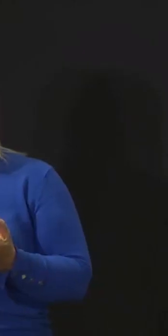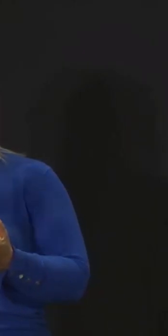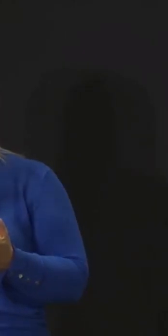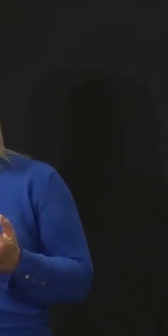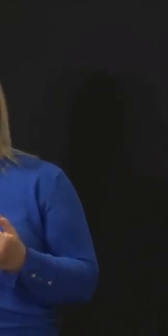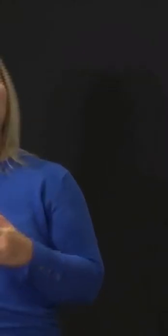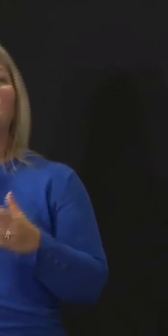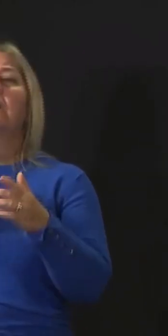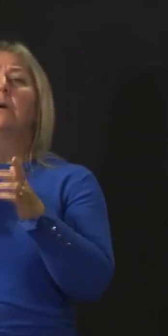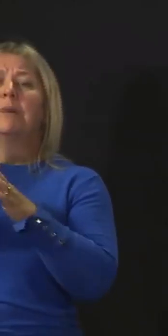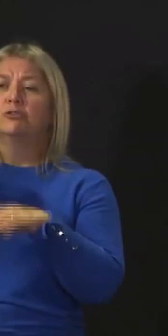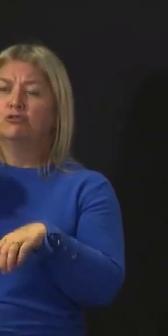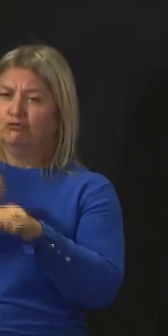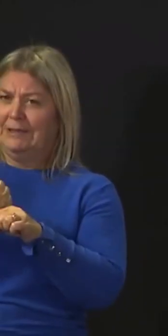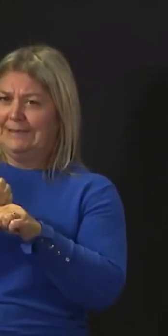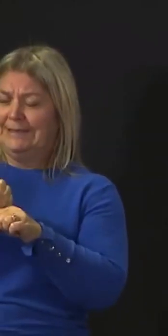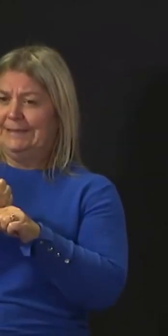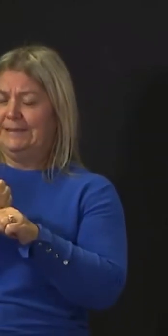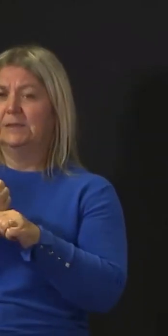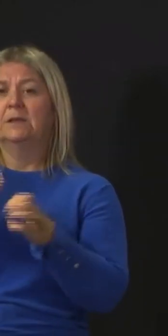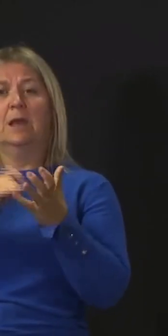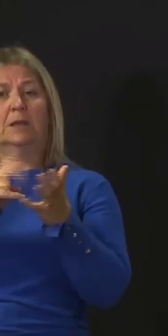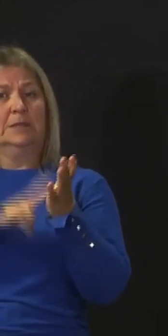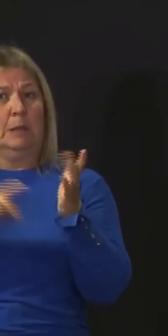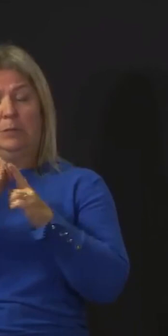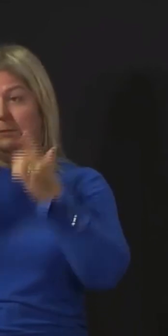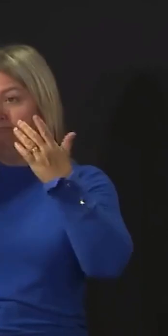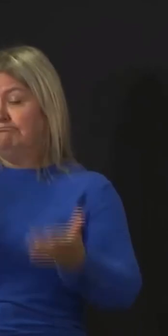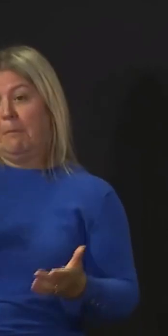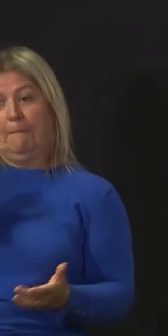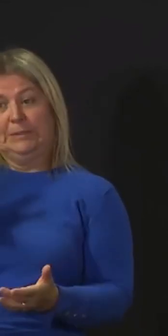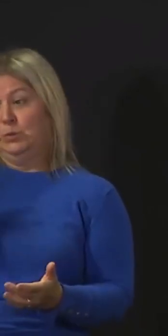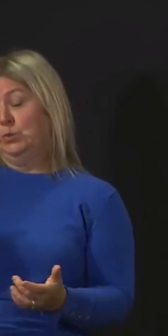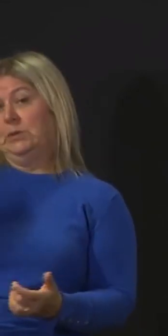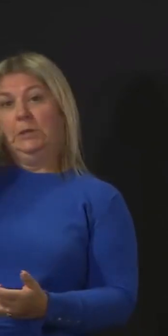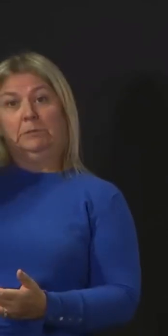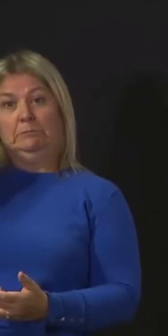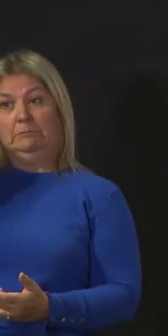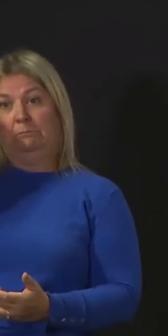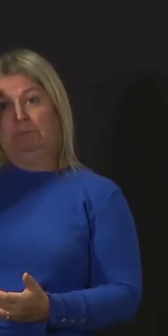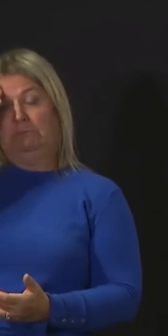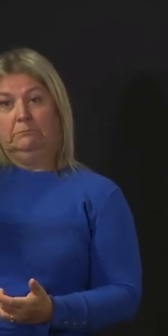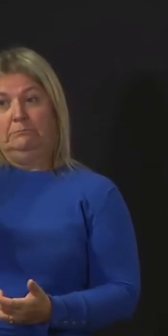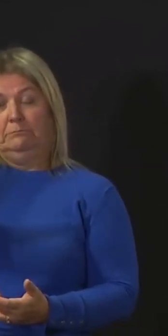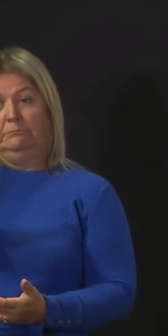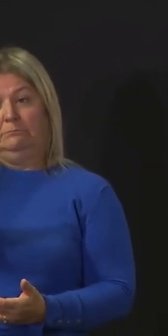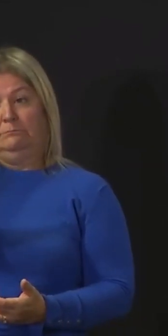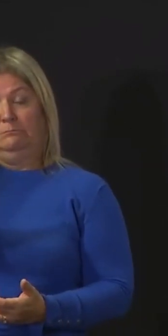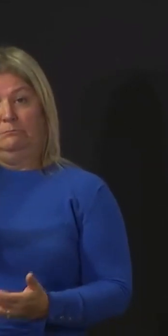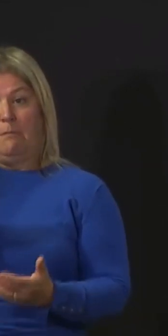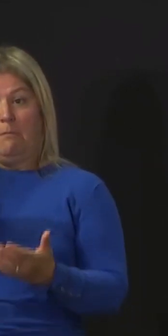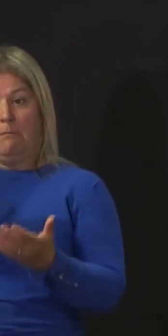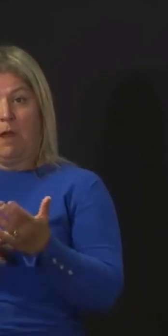Patrick Grady and the SNP didn't know last Monday or Tuesday that Margaret Covid had suspected or then